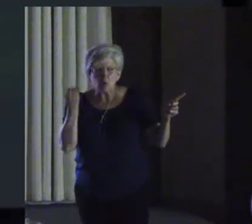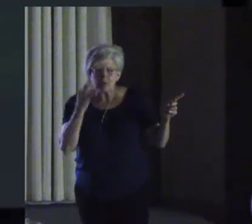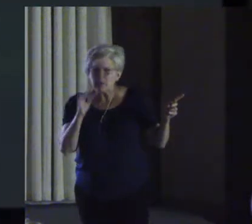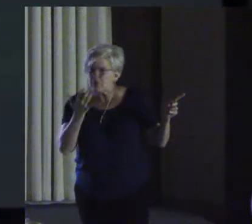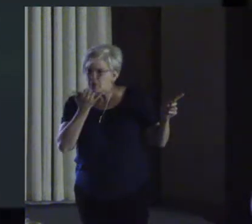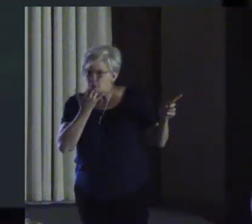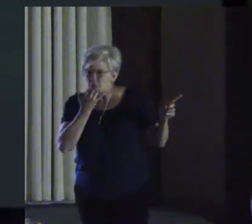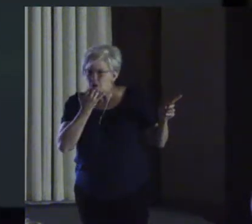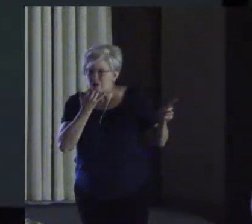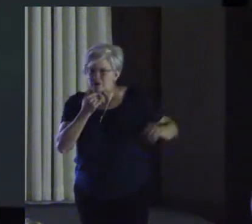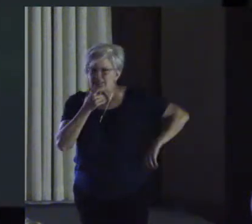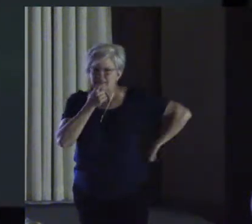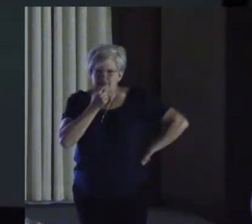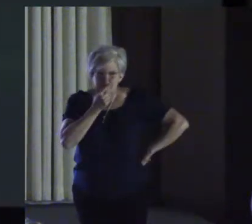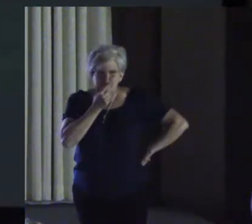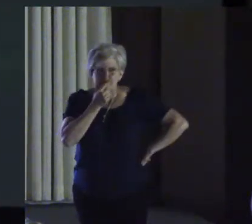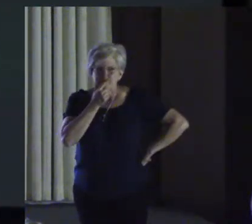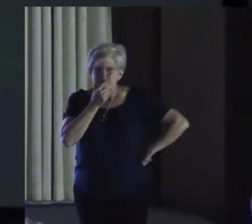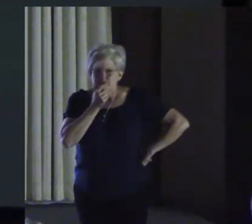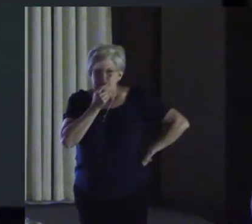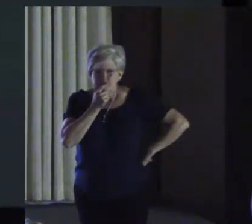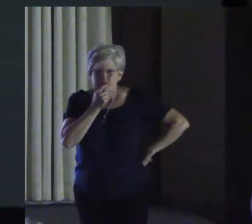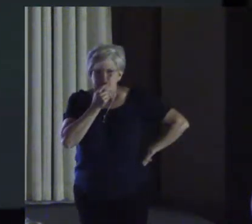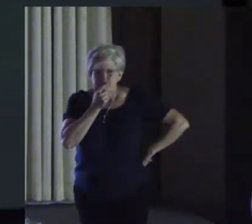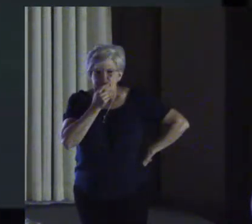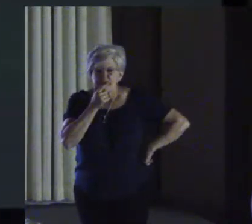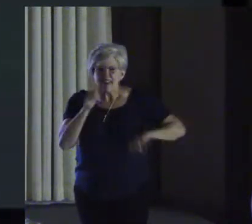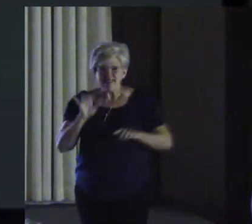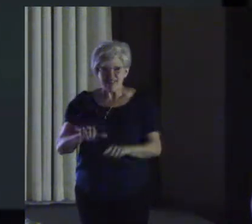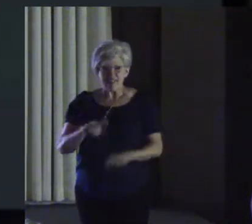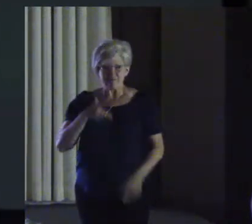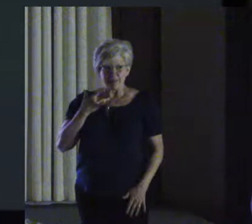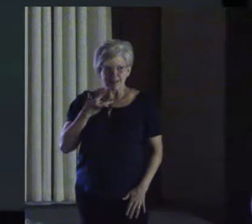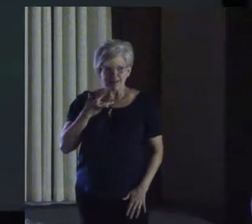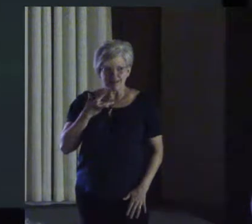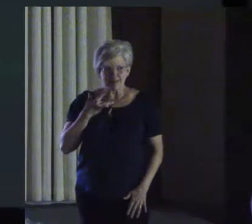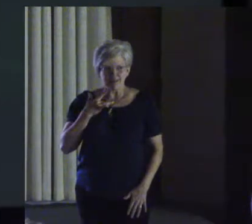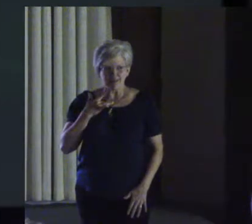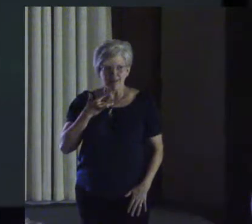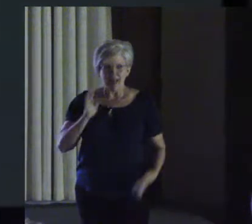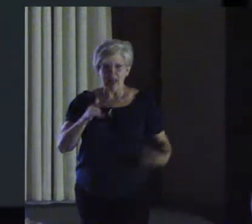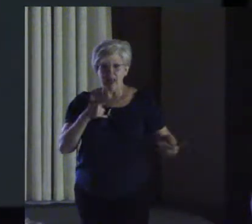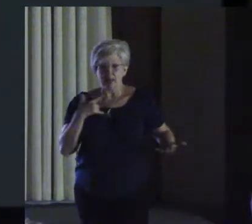Driving you mad. It is this feeling that has brought you to me.